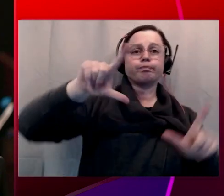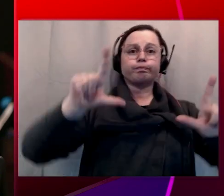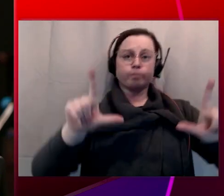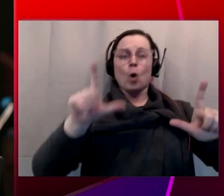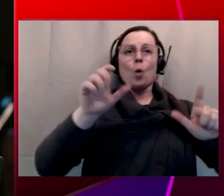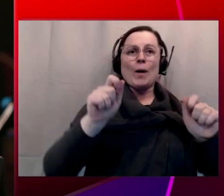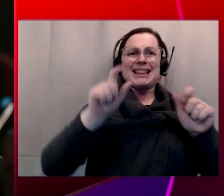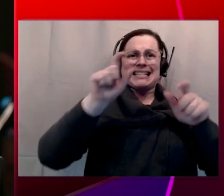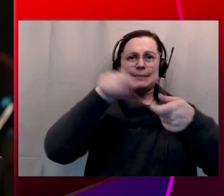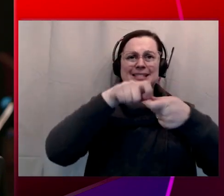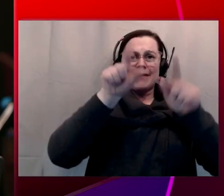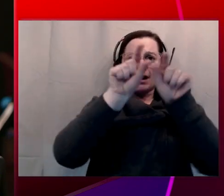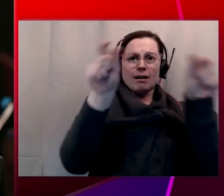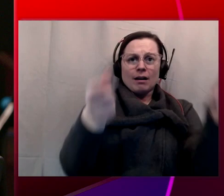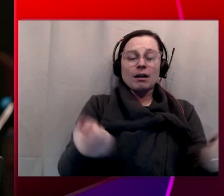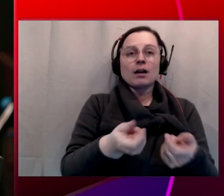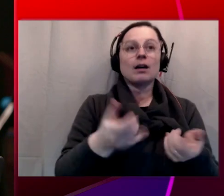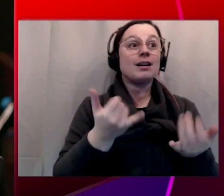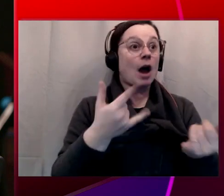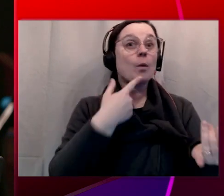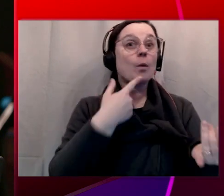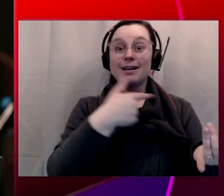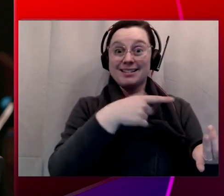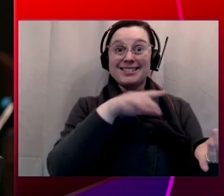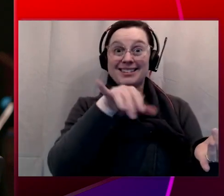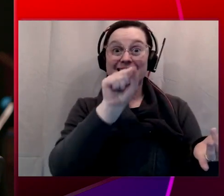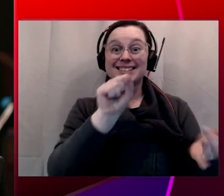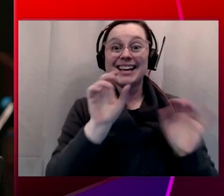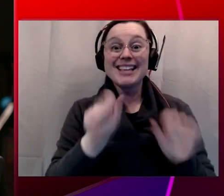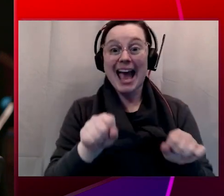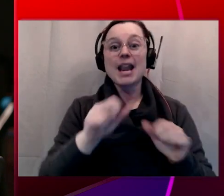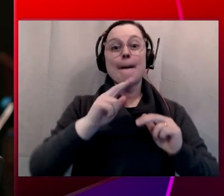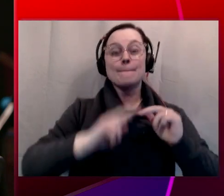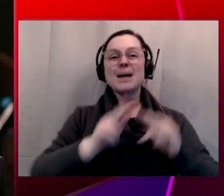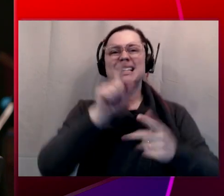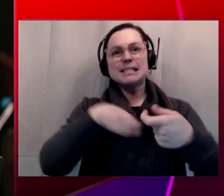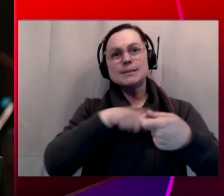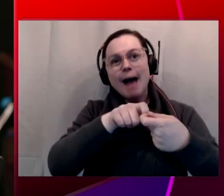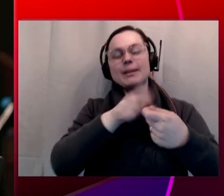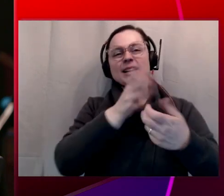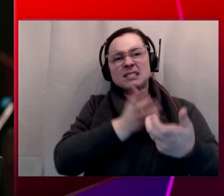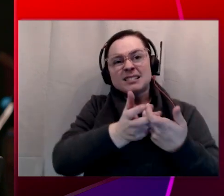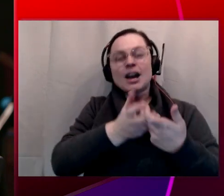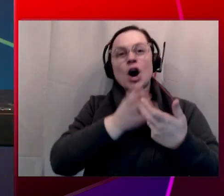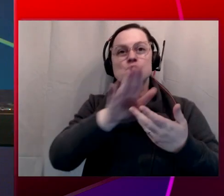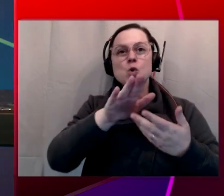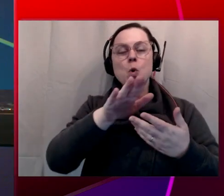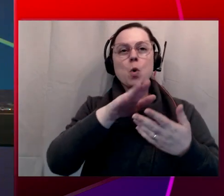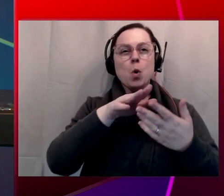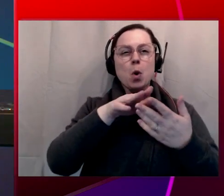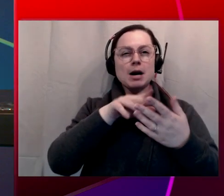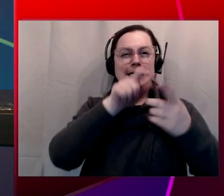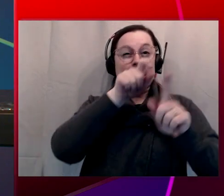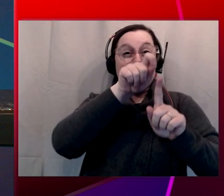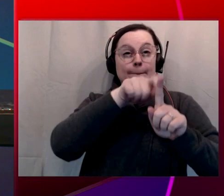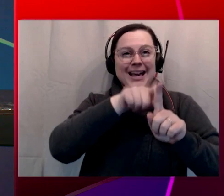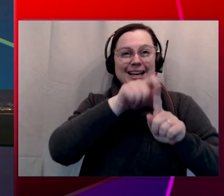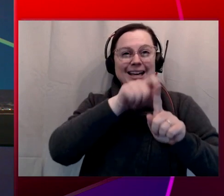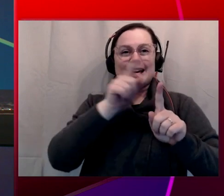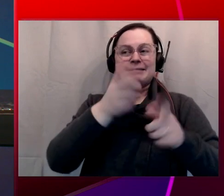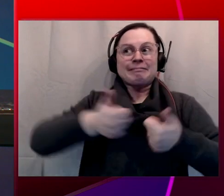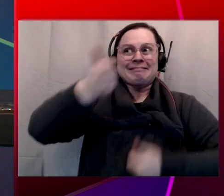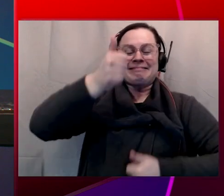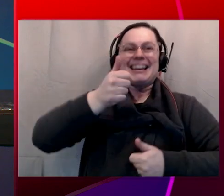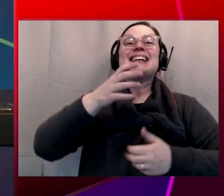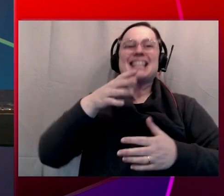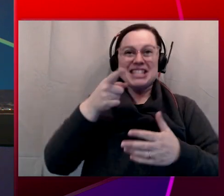can finally say yes. We can build for those exact specifications for the C-suite executives who would like it physically in